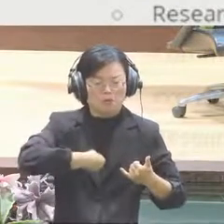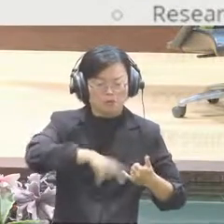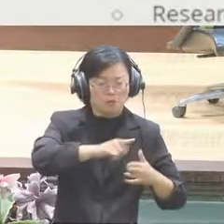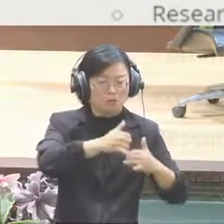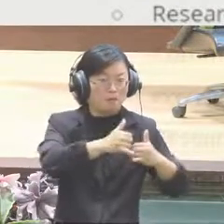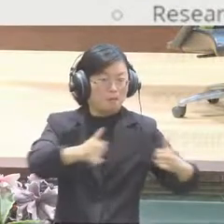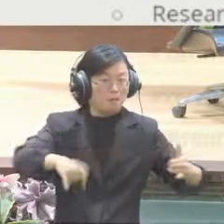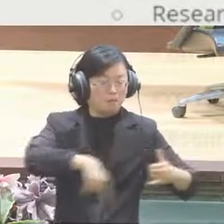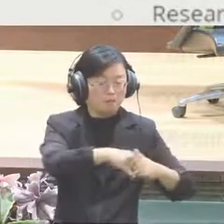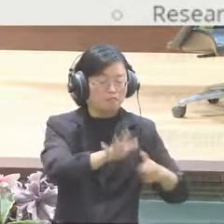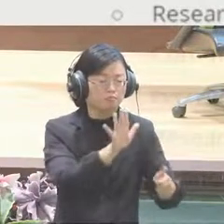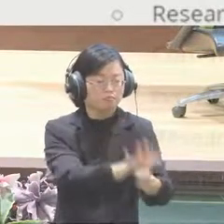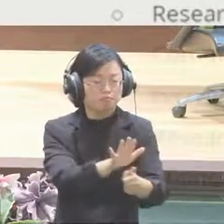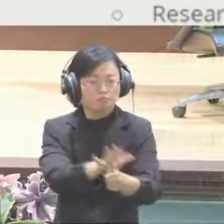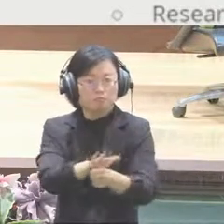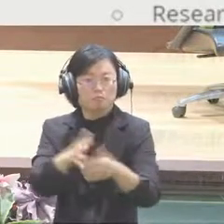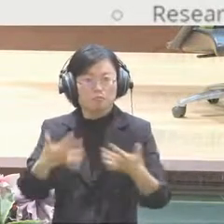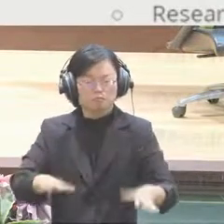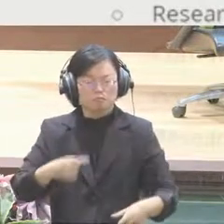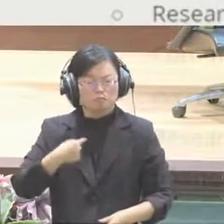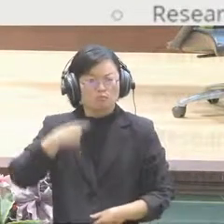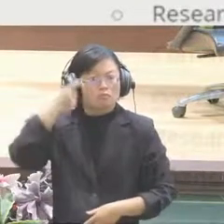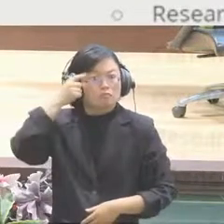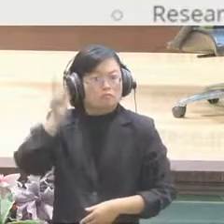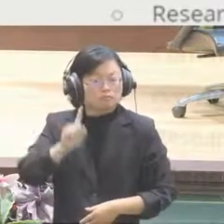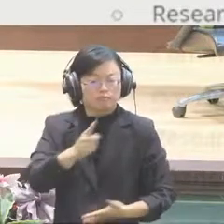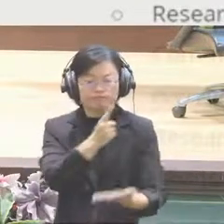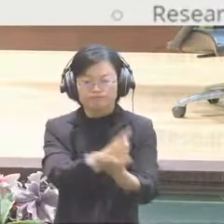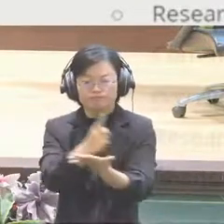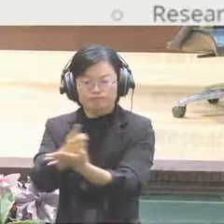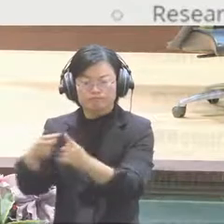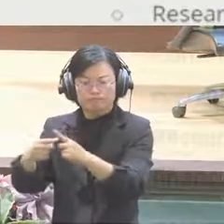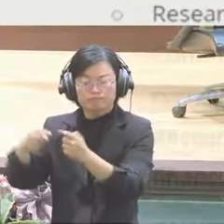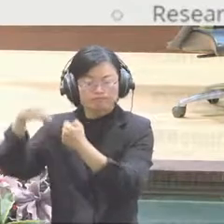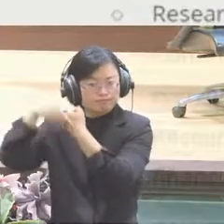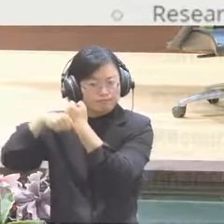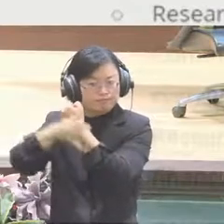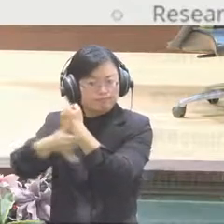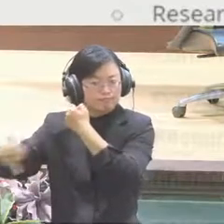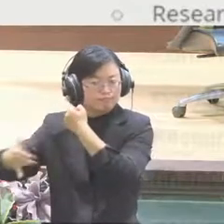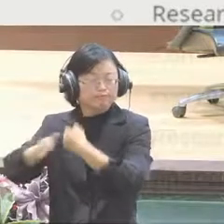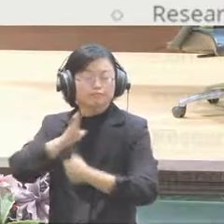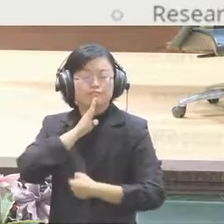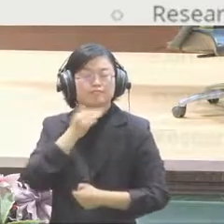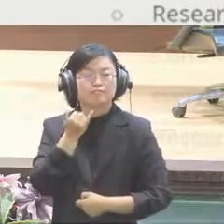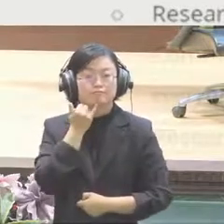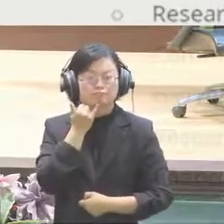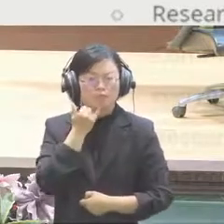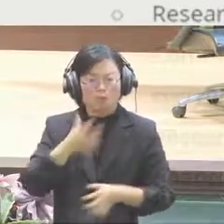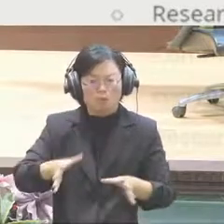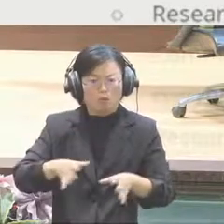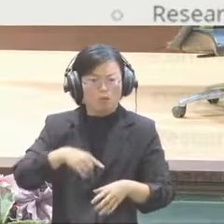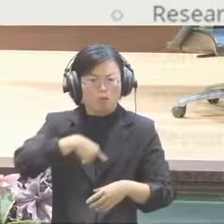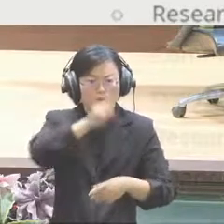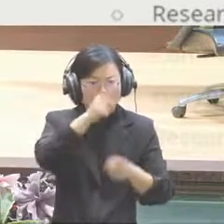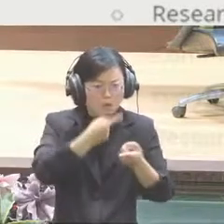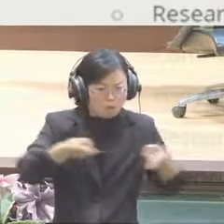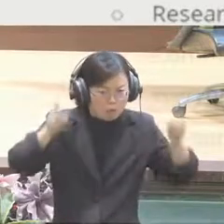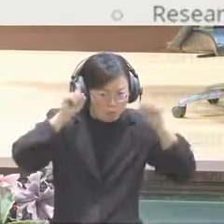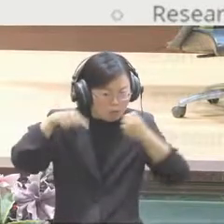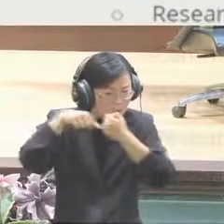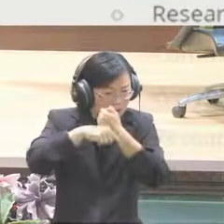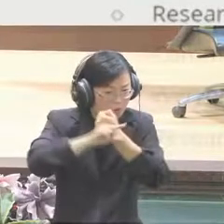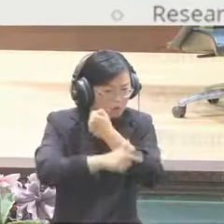can be a researcher. You don't have to study a lot about research methodologies in universities in order to do a research, a researcher,